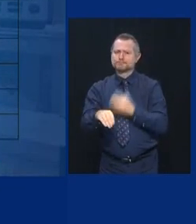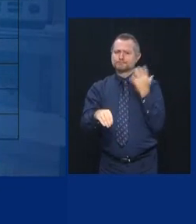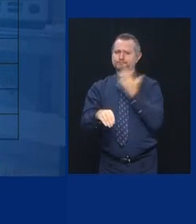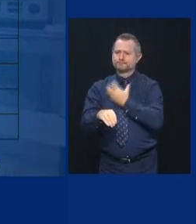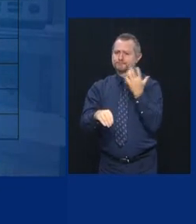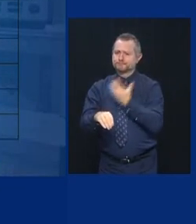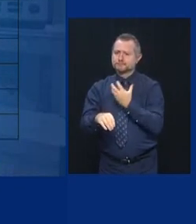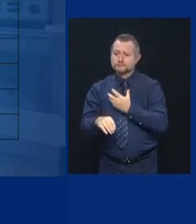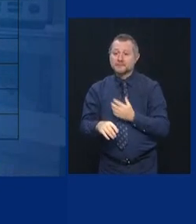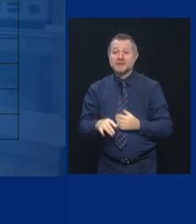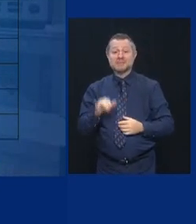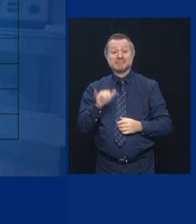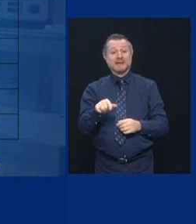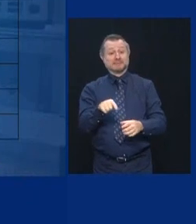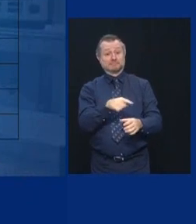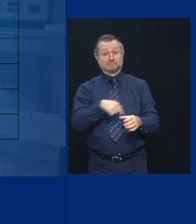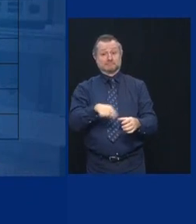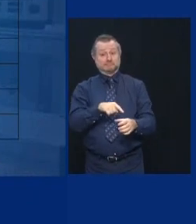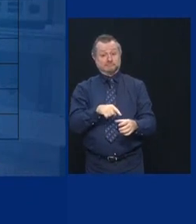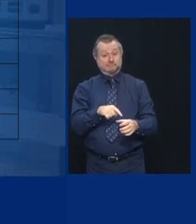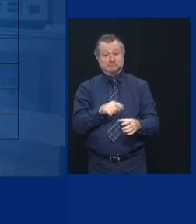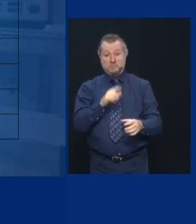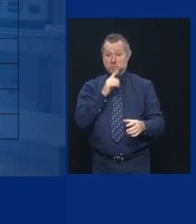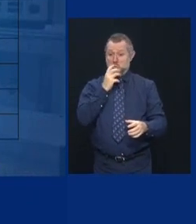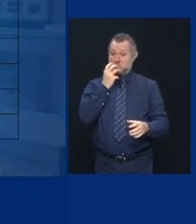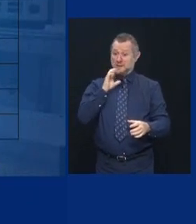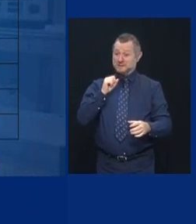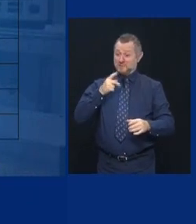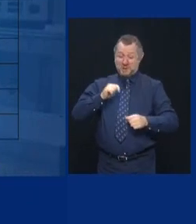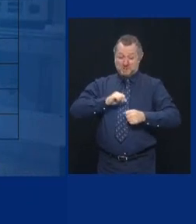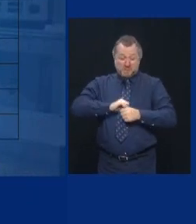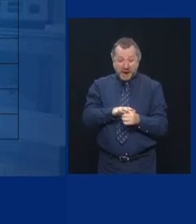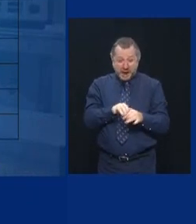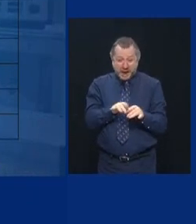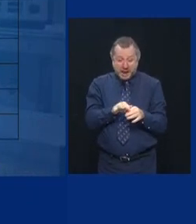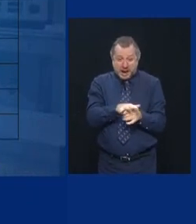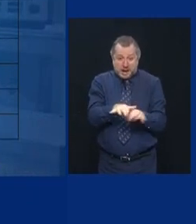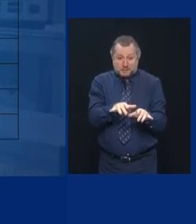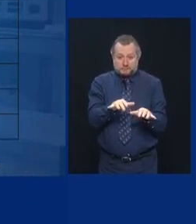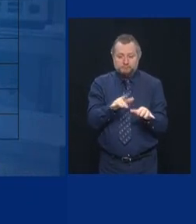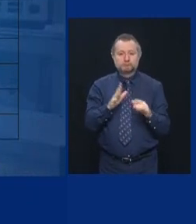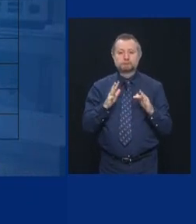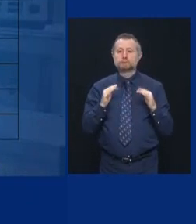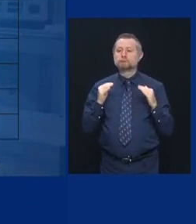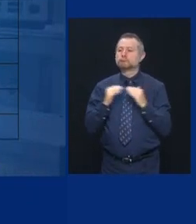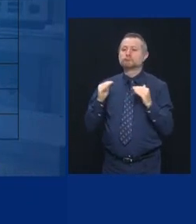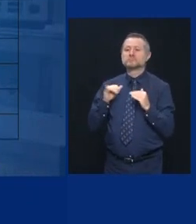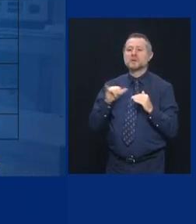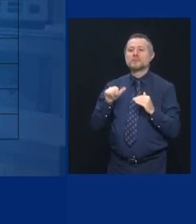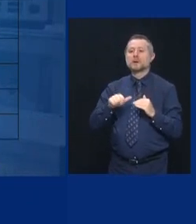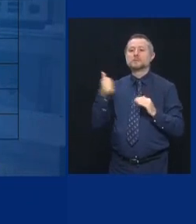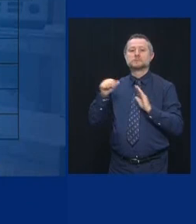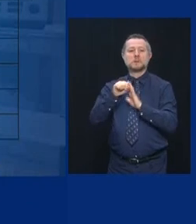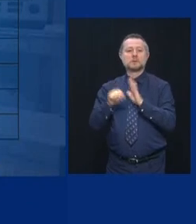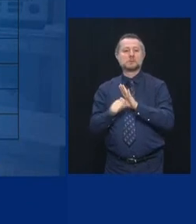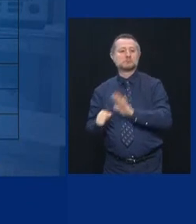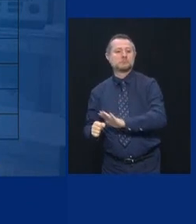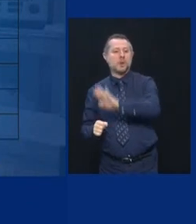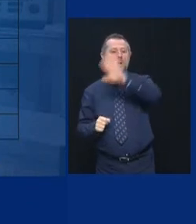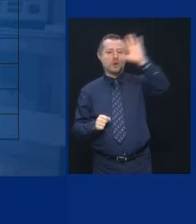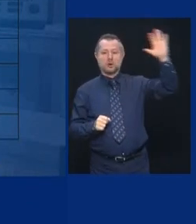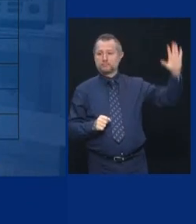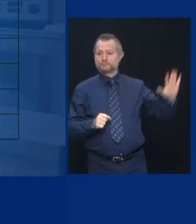many states are right now, and you'll see it in some of the numbers. Statewide